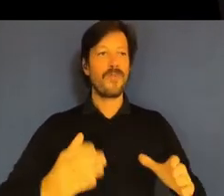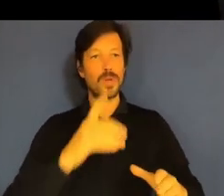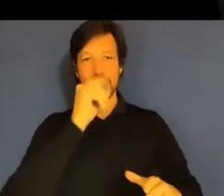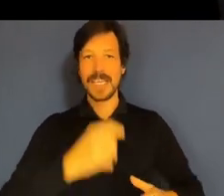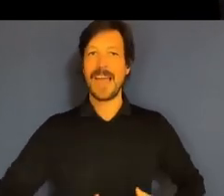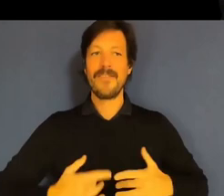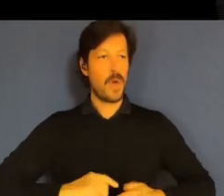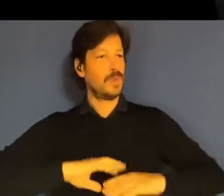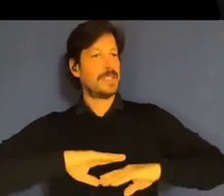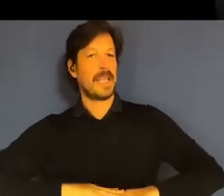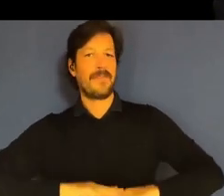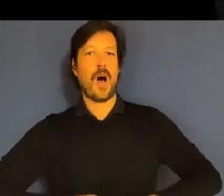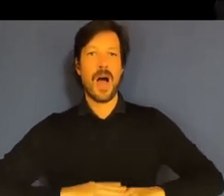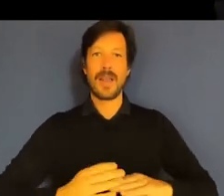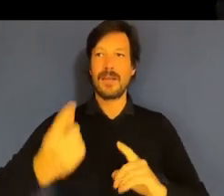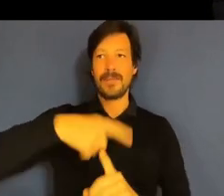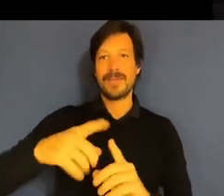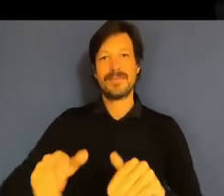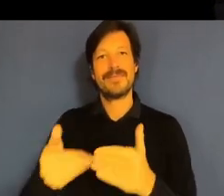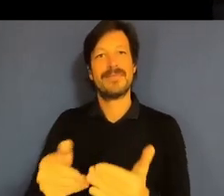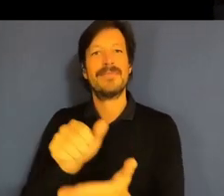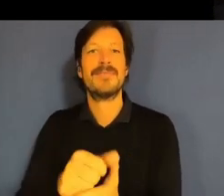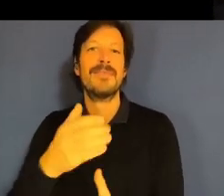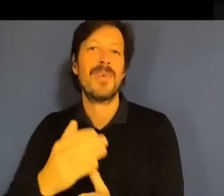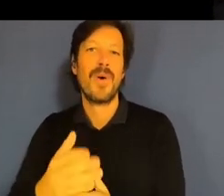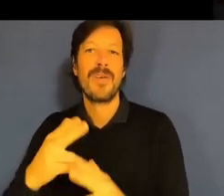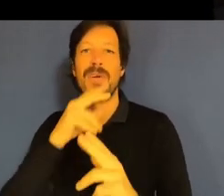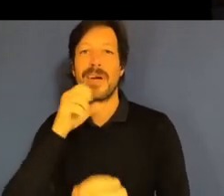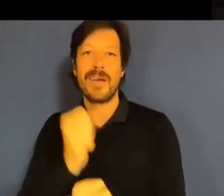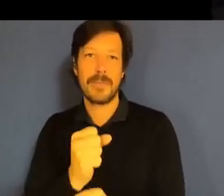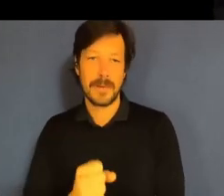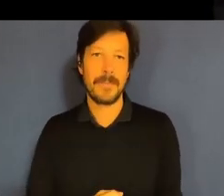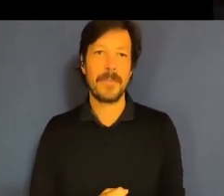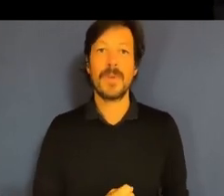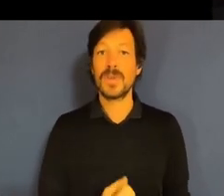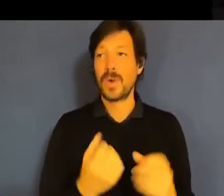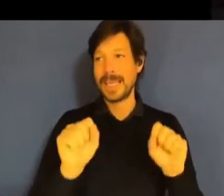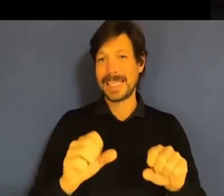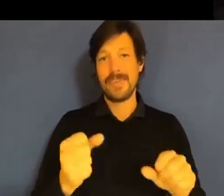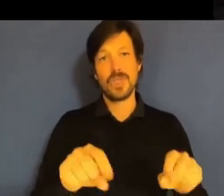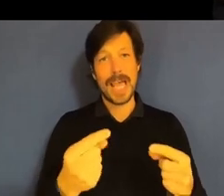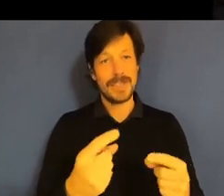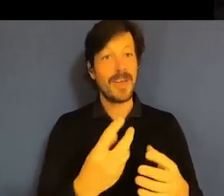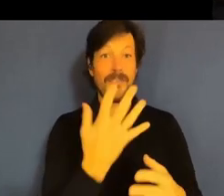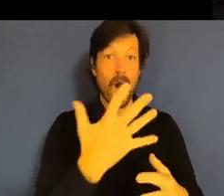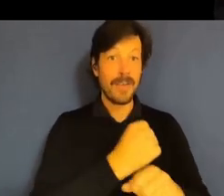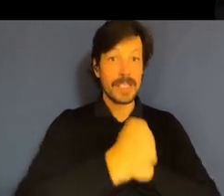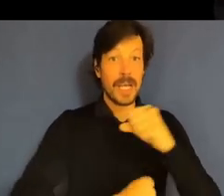also deliver for government. But big challenges around a maturing workforce, and the five generations thing is just part of that challenge.